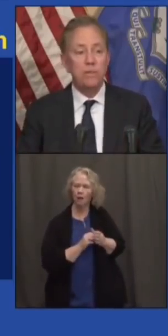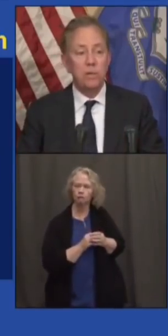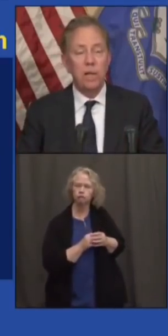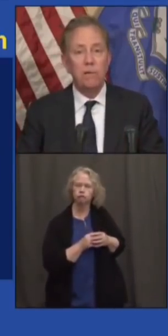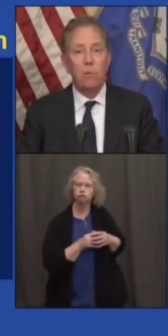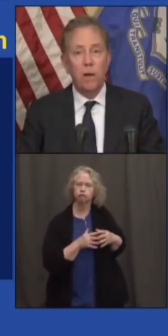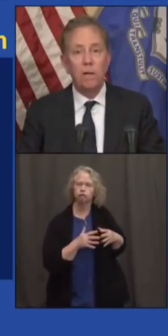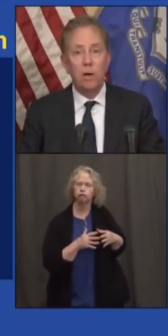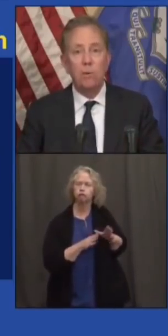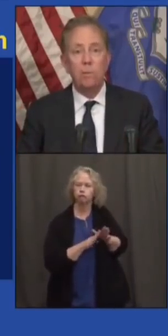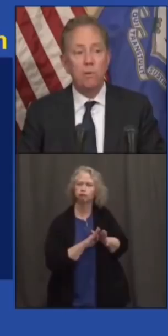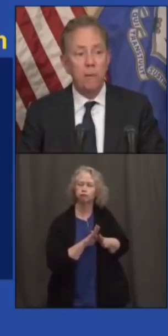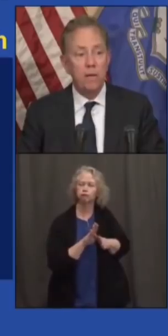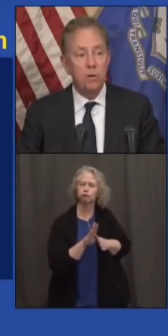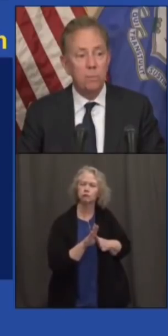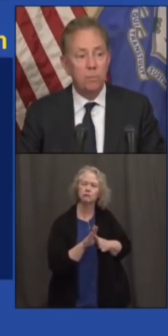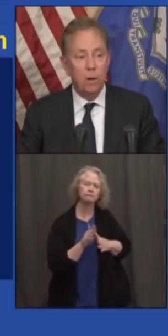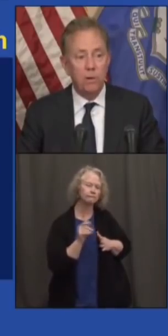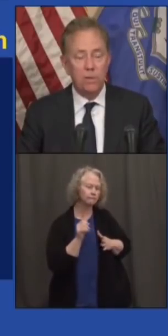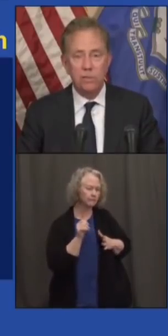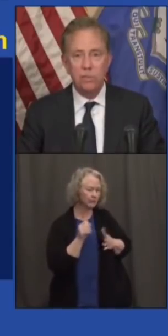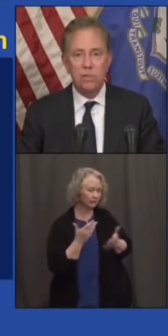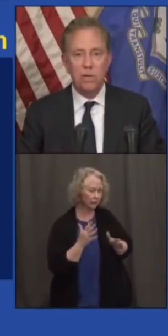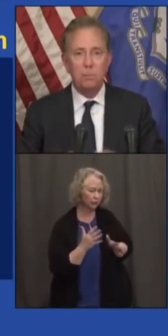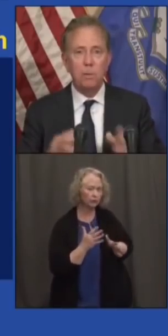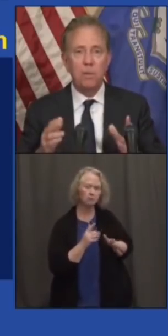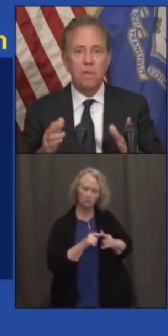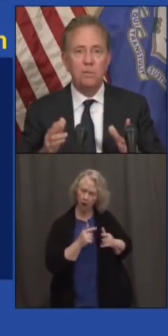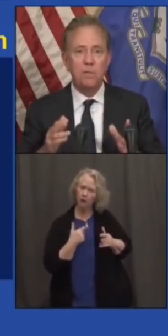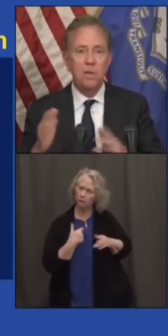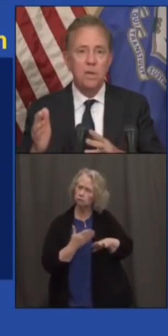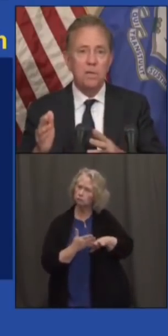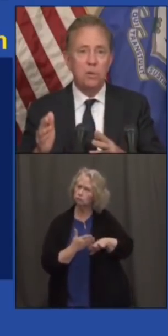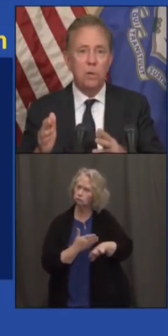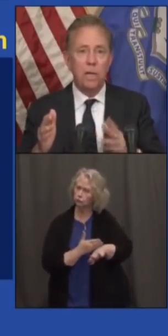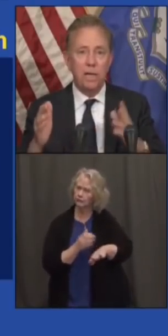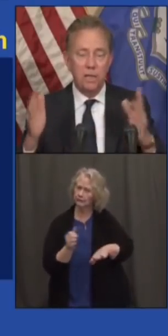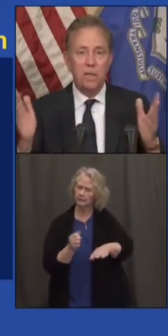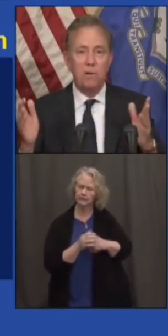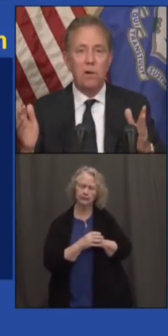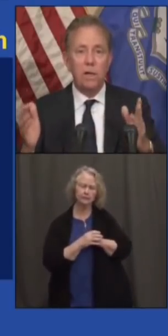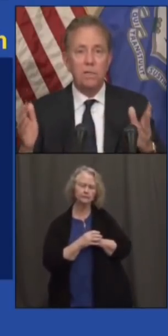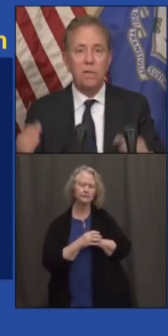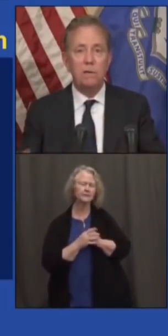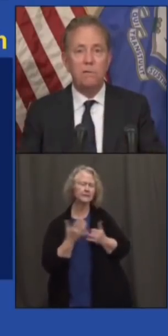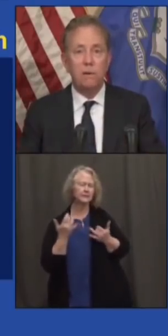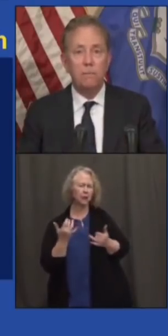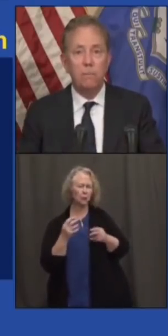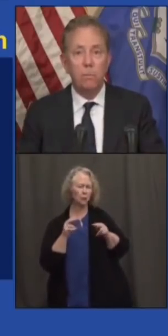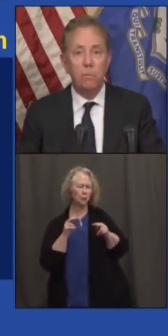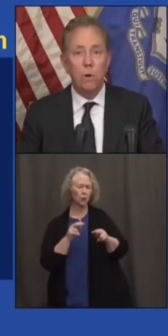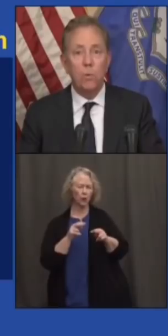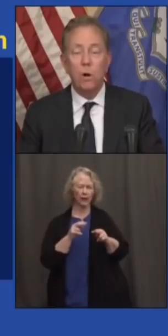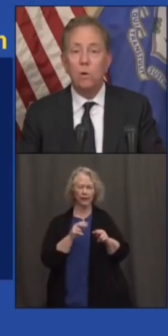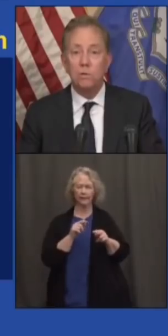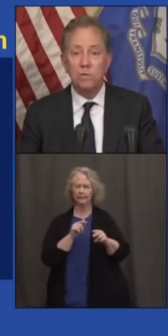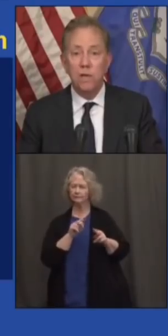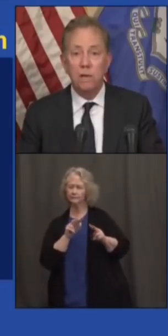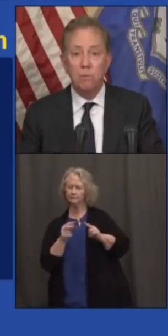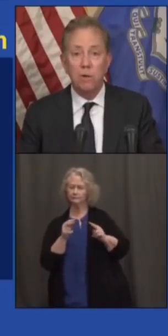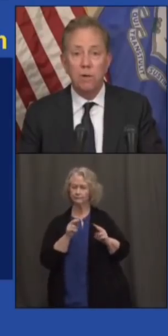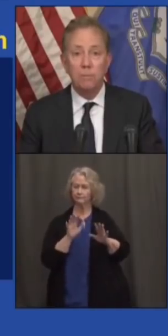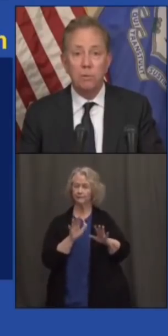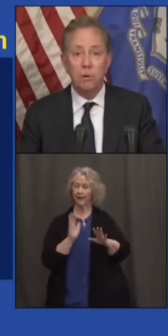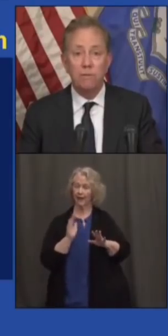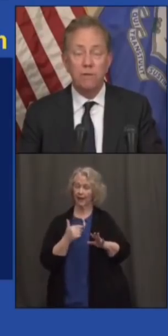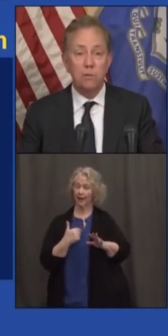But we still have a way to go, but we've made good progress. Just a couple of things to look at to give you an idea of where we are as a